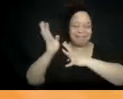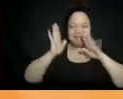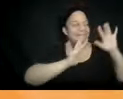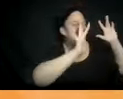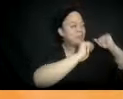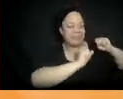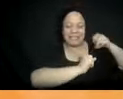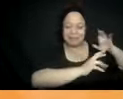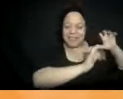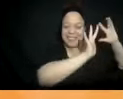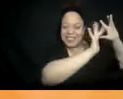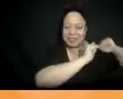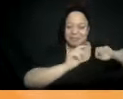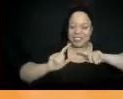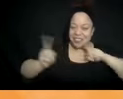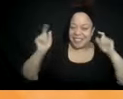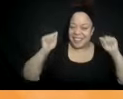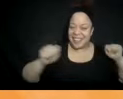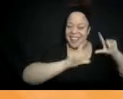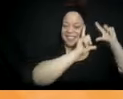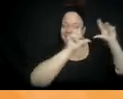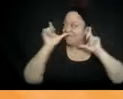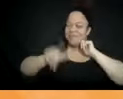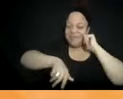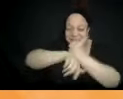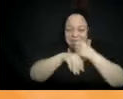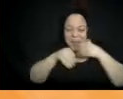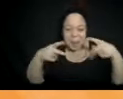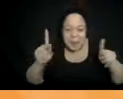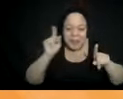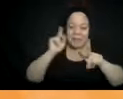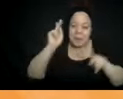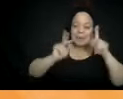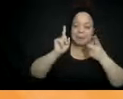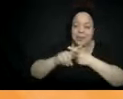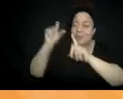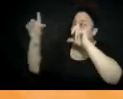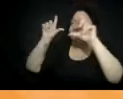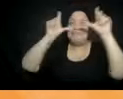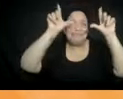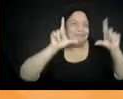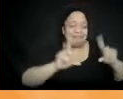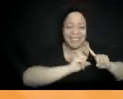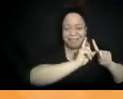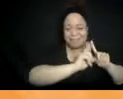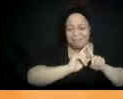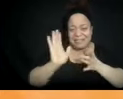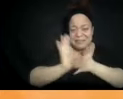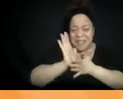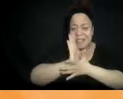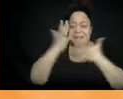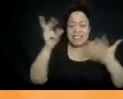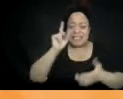pieces of paper with dates and specific chronological ordered